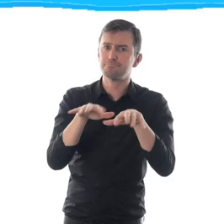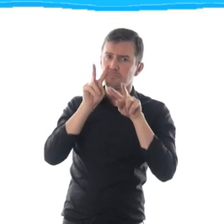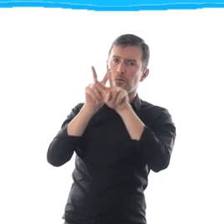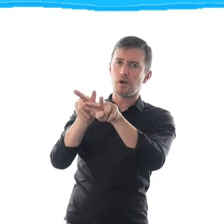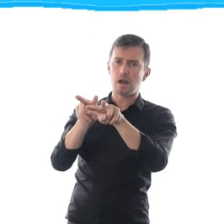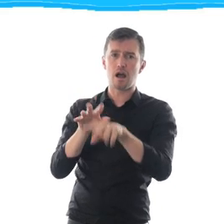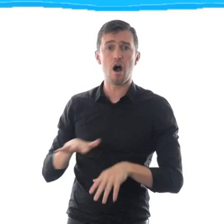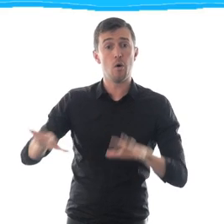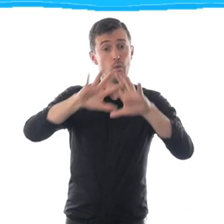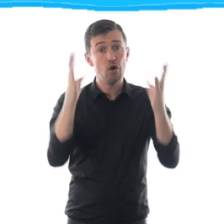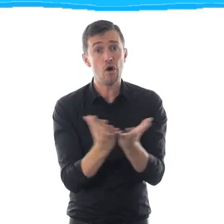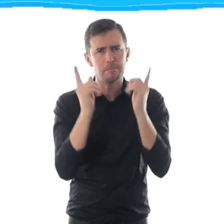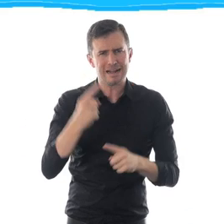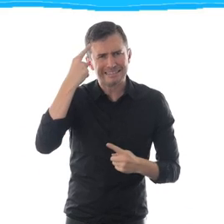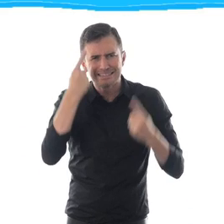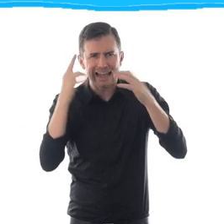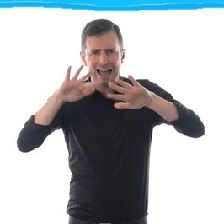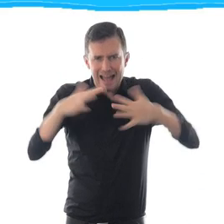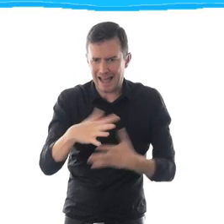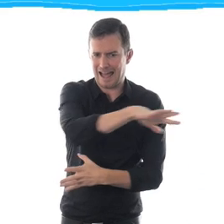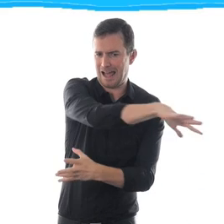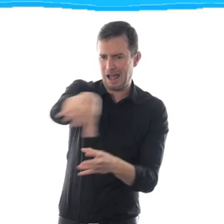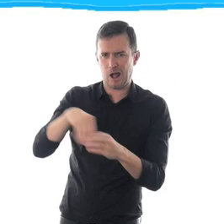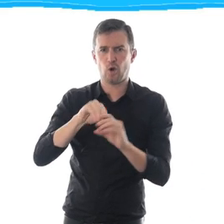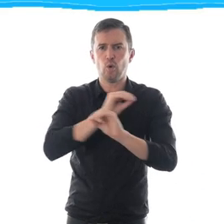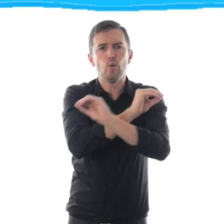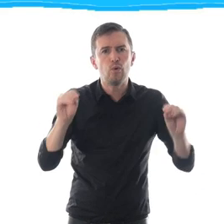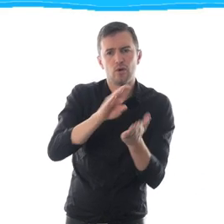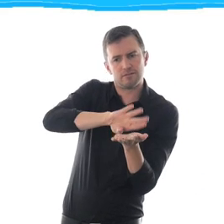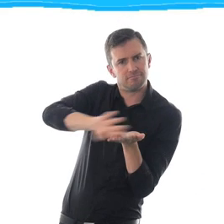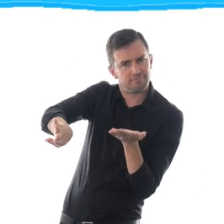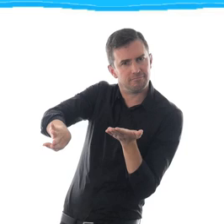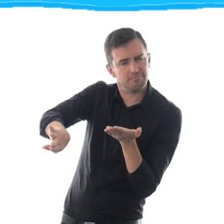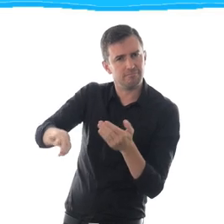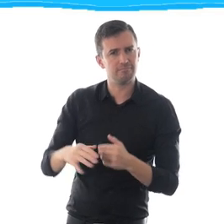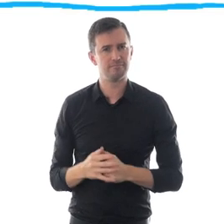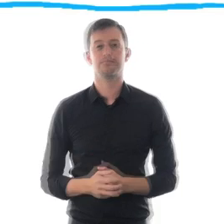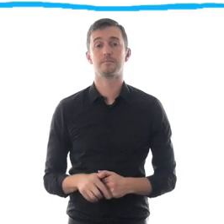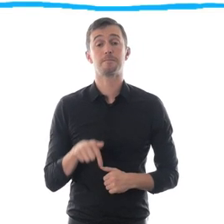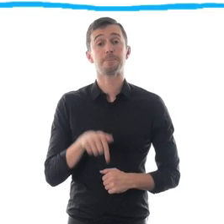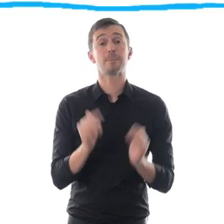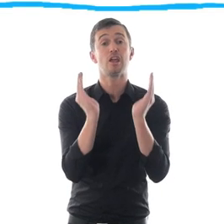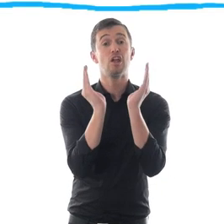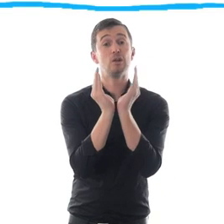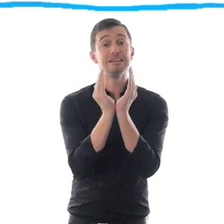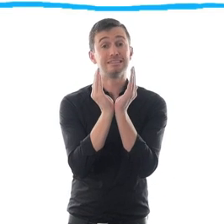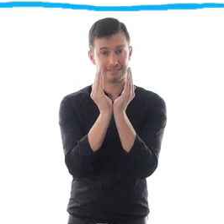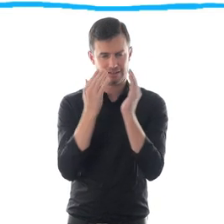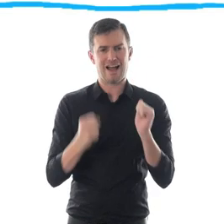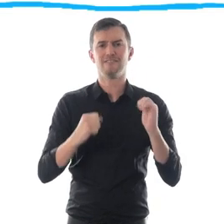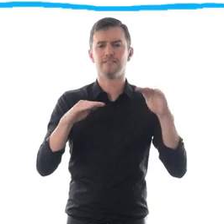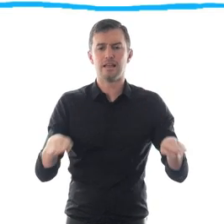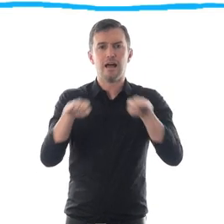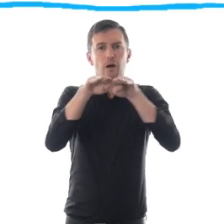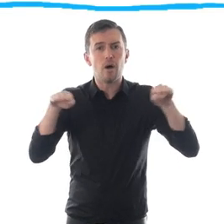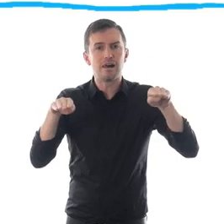UNICEF's equity agenda and communication for development approaches recognize that it is more effective when community members